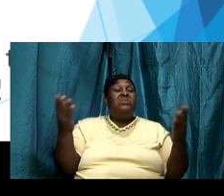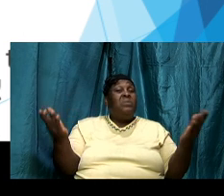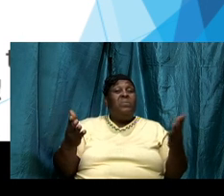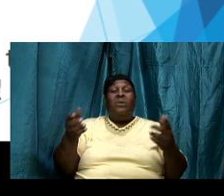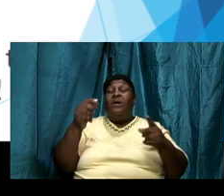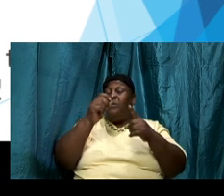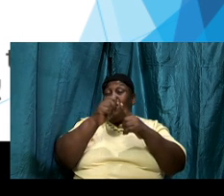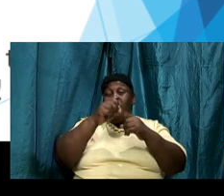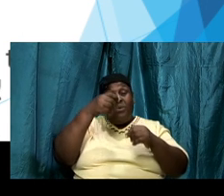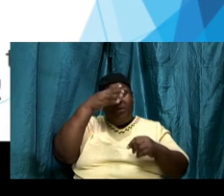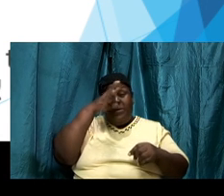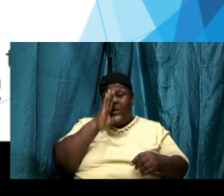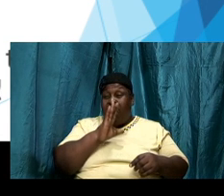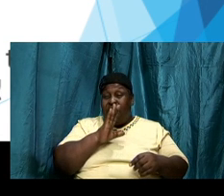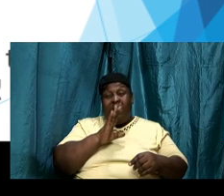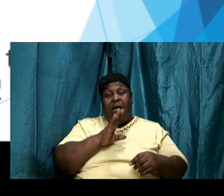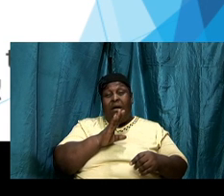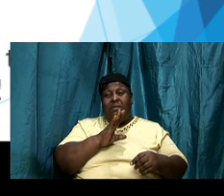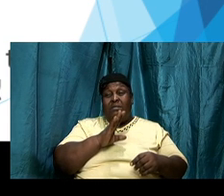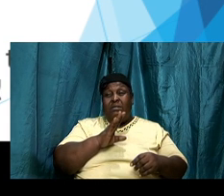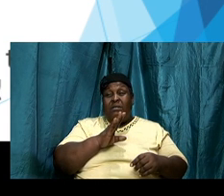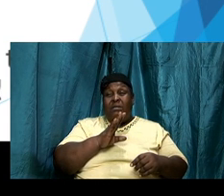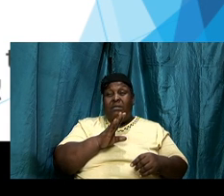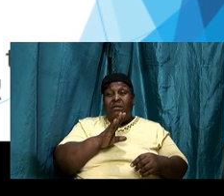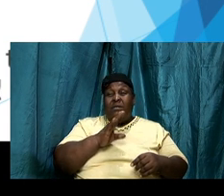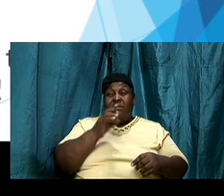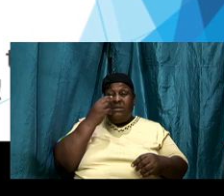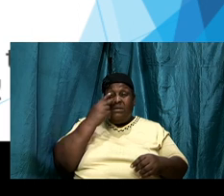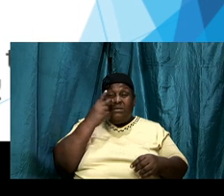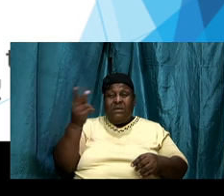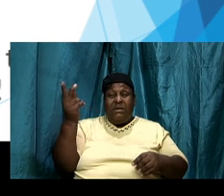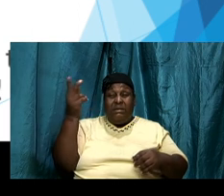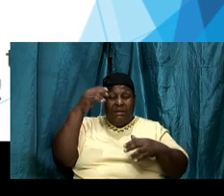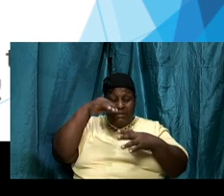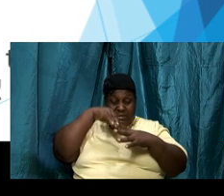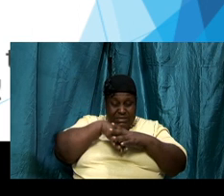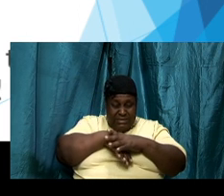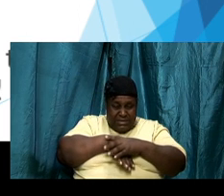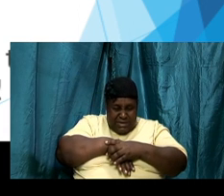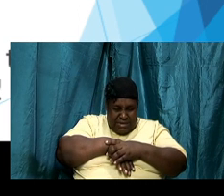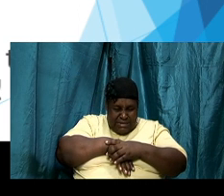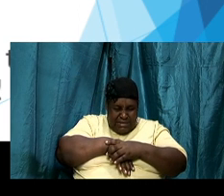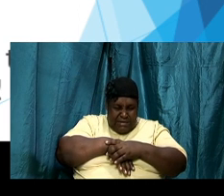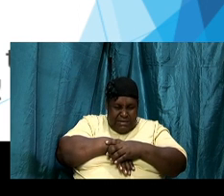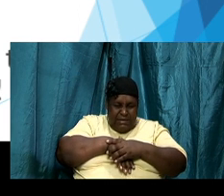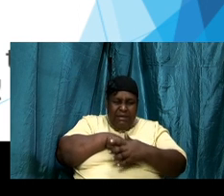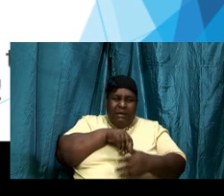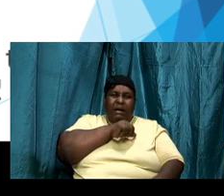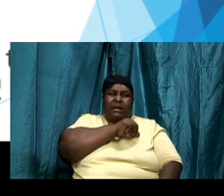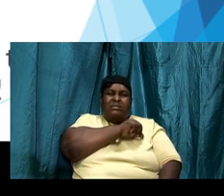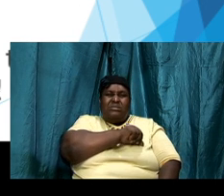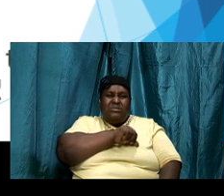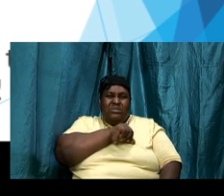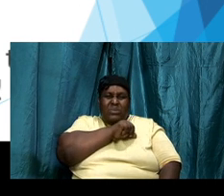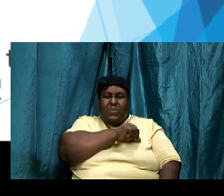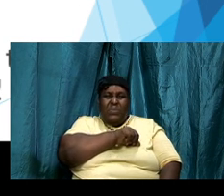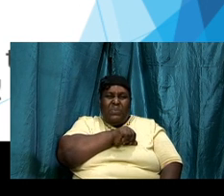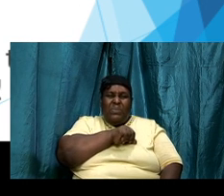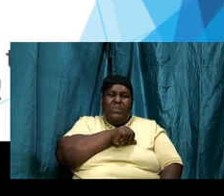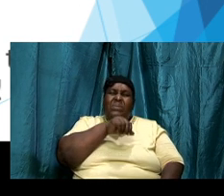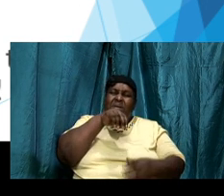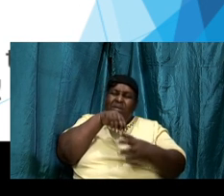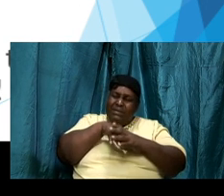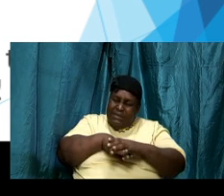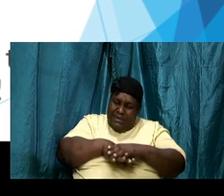discern the innermost thoughts the innermost attitude the innermost desires